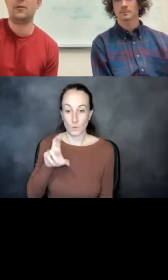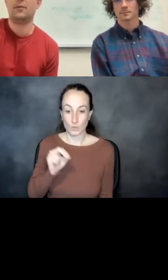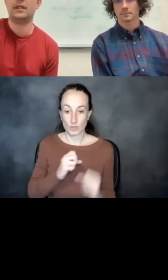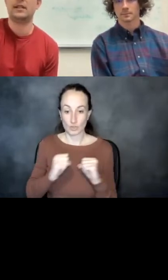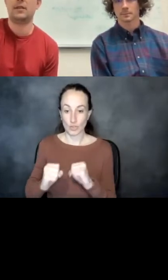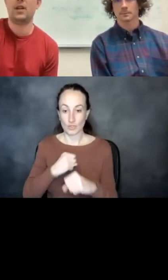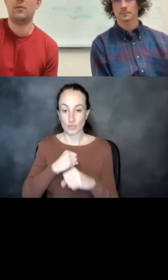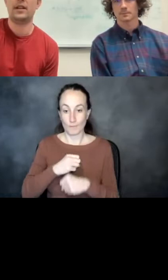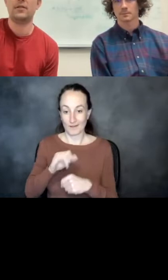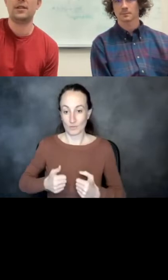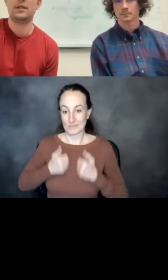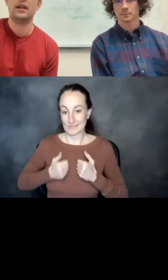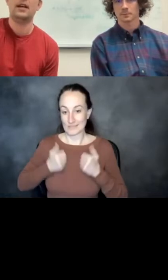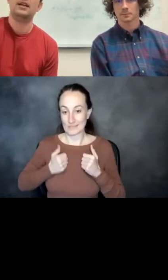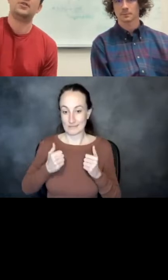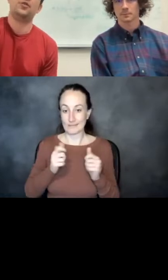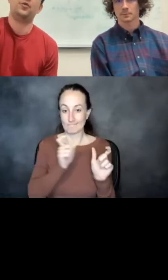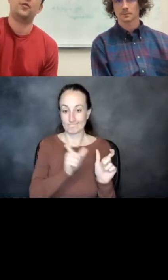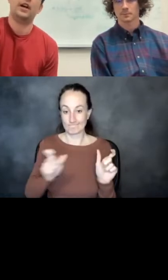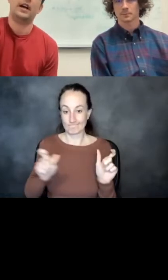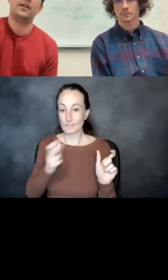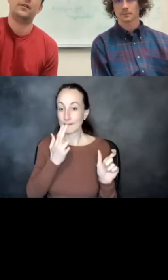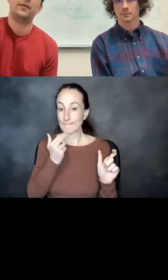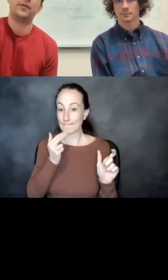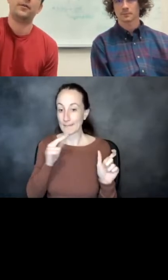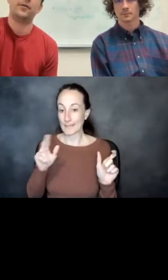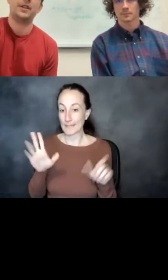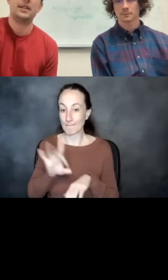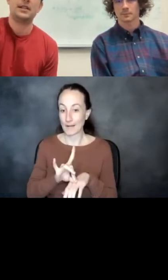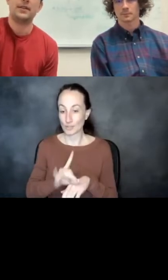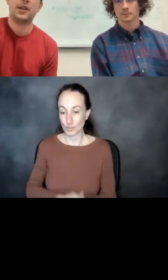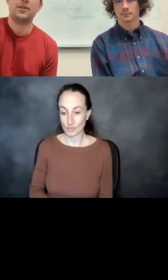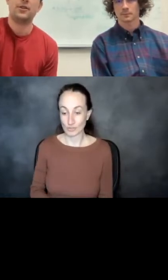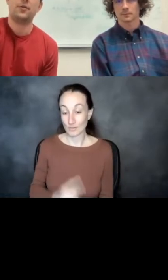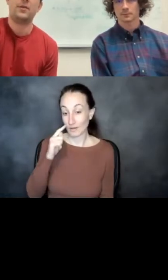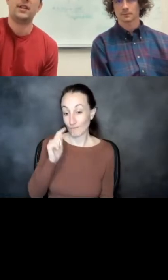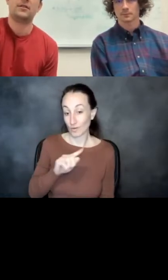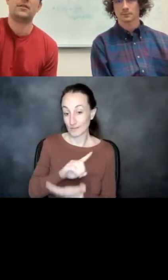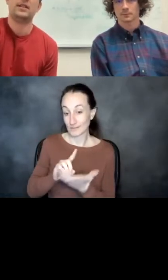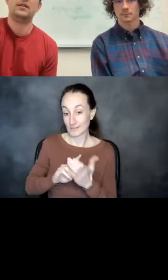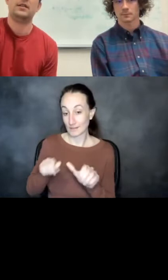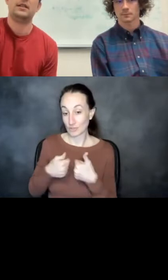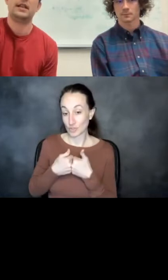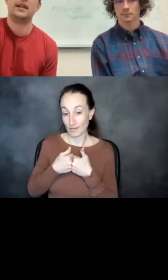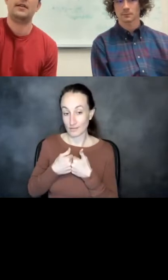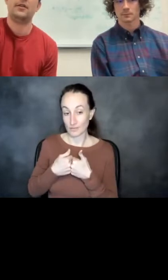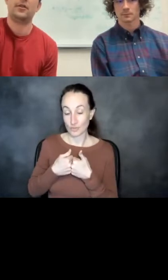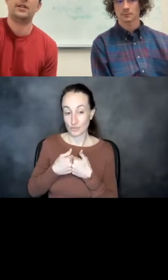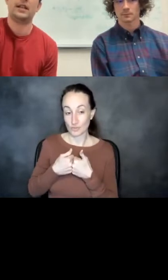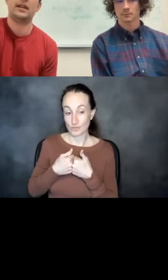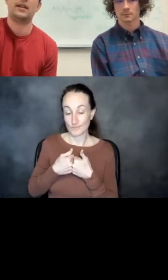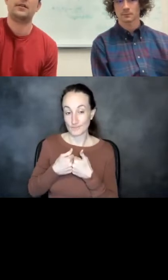existing mini binders. So for this design challenge, we basically set